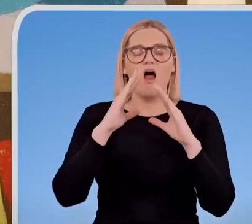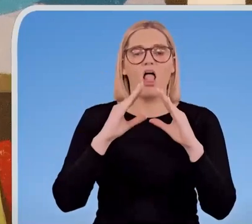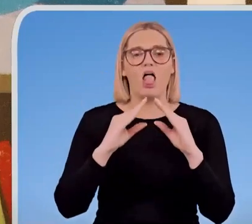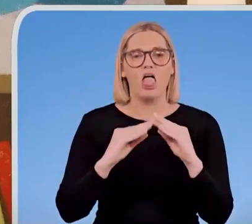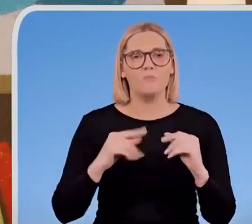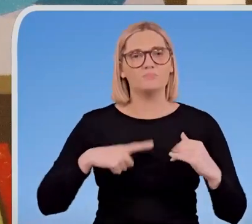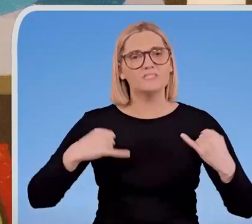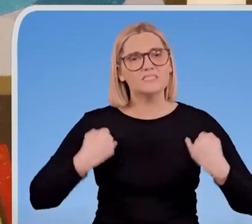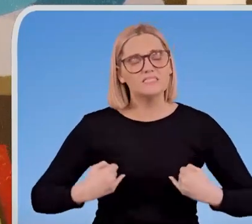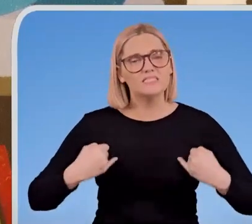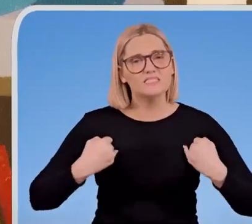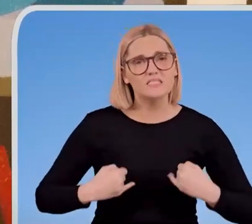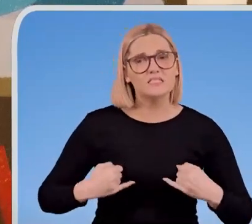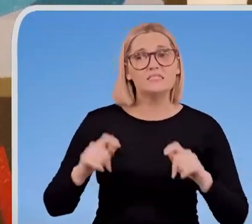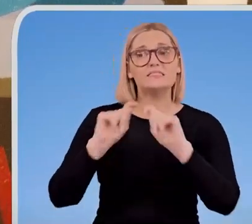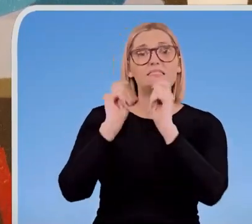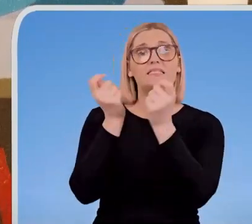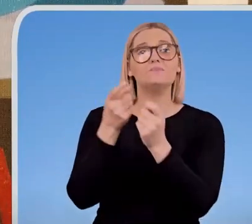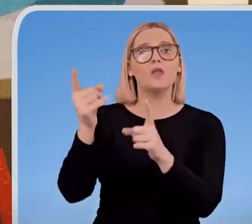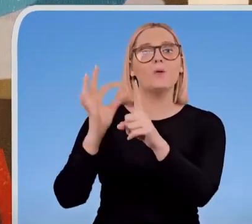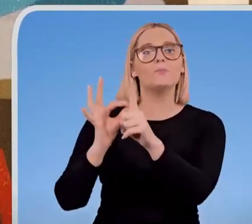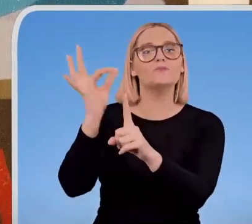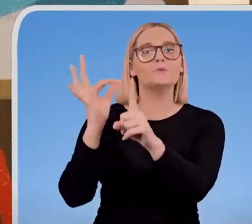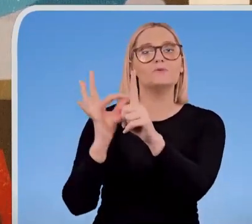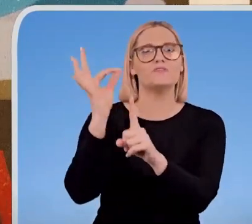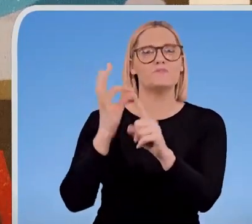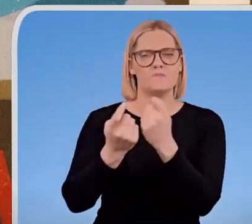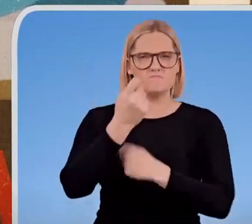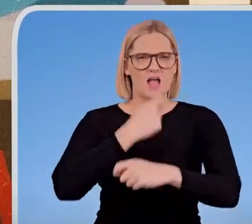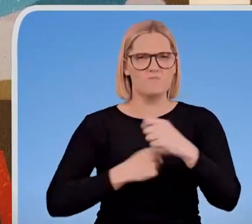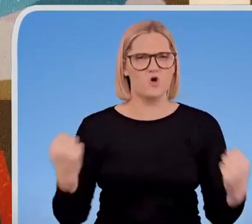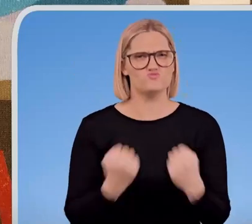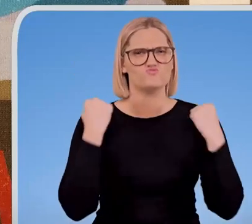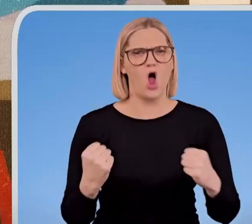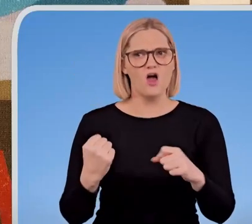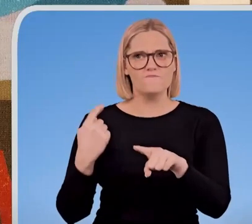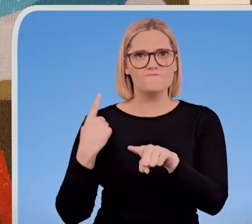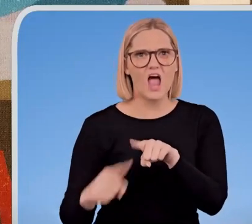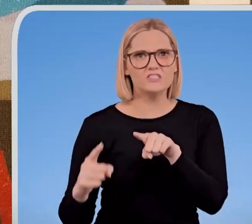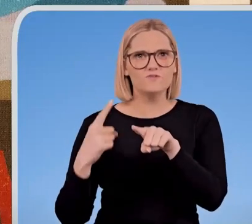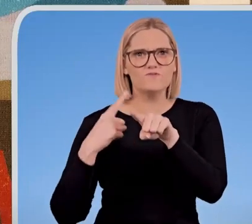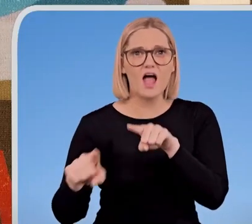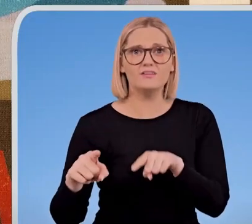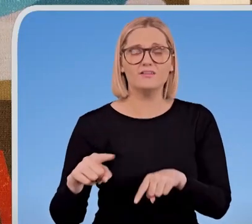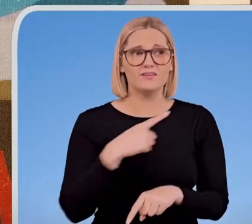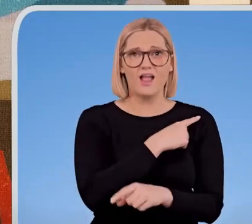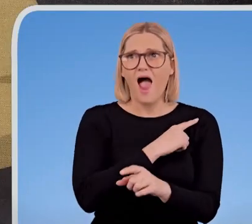become bigger and stronger, faster and smarter. Matt no longer fitted in.